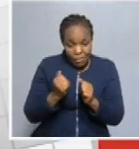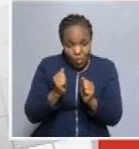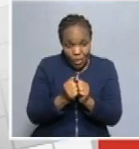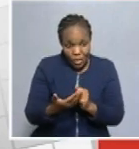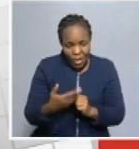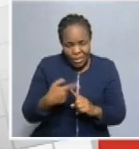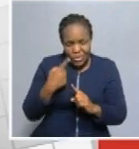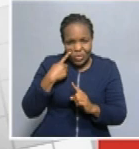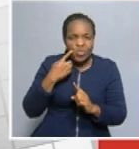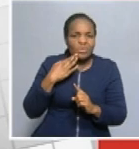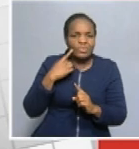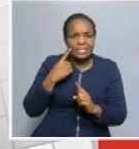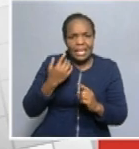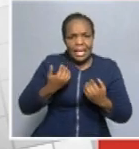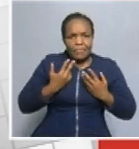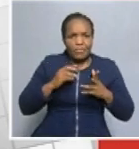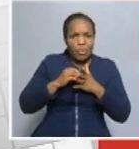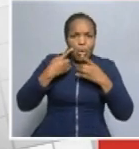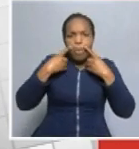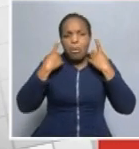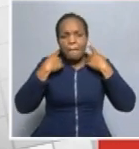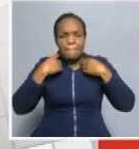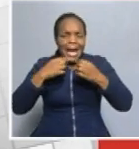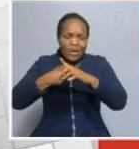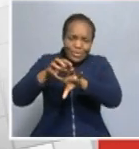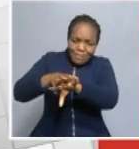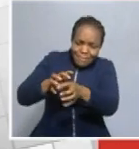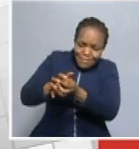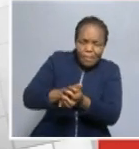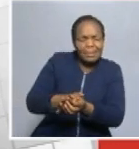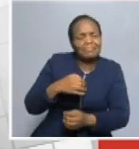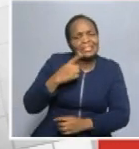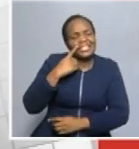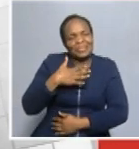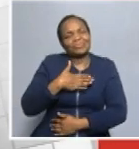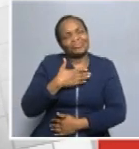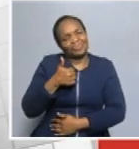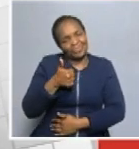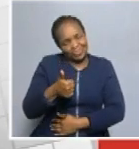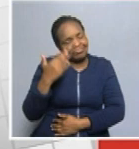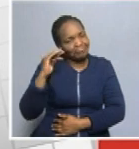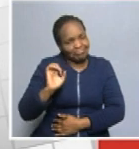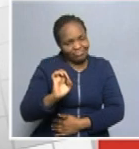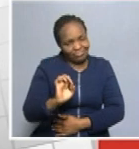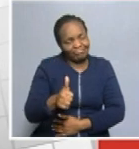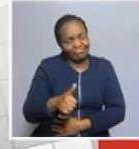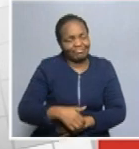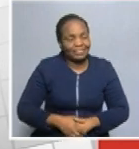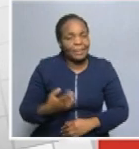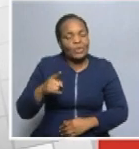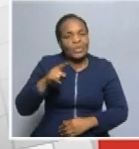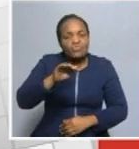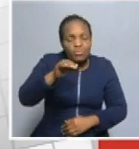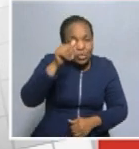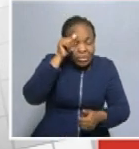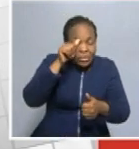these young people wearing their masks, washing their hands in practice. But I also want to remind the young